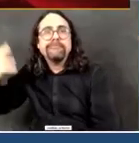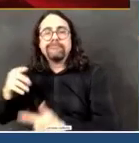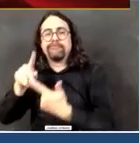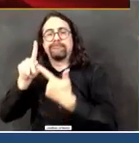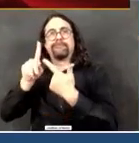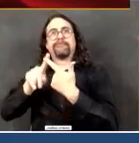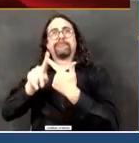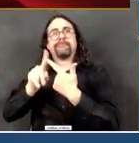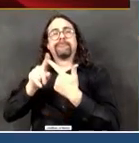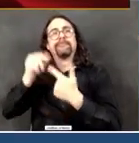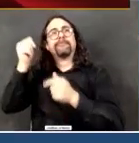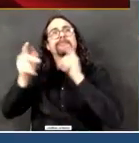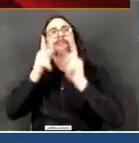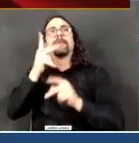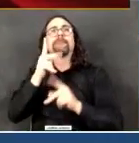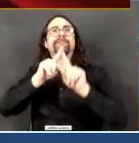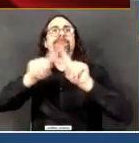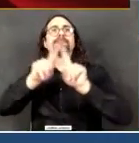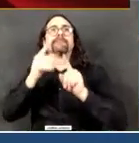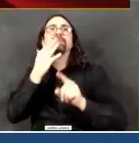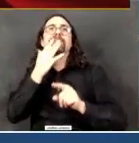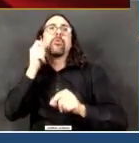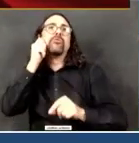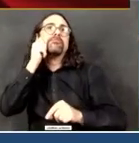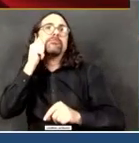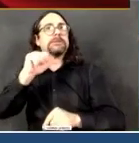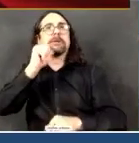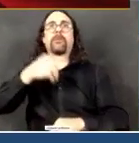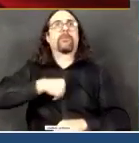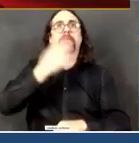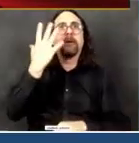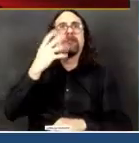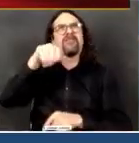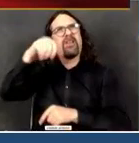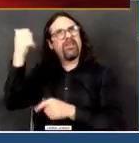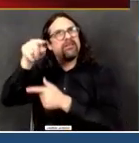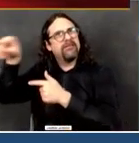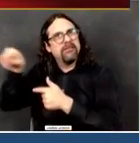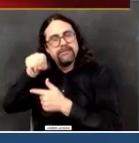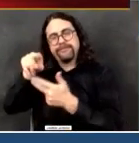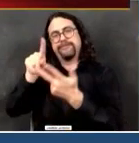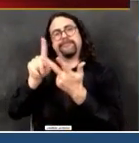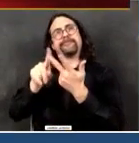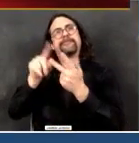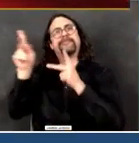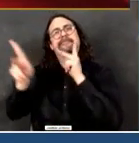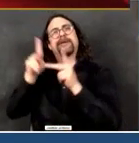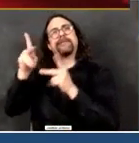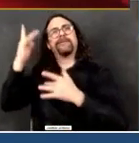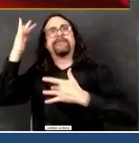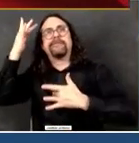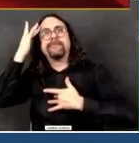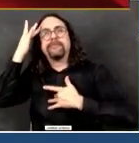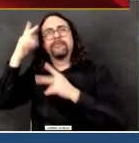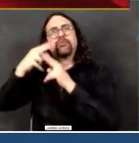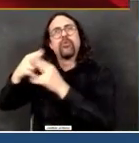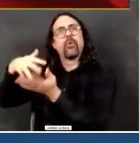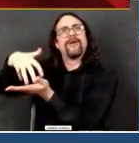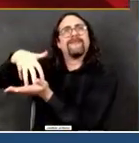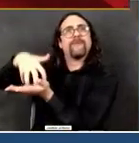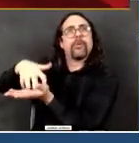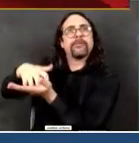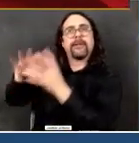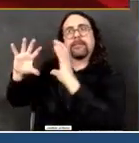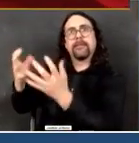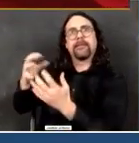We cannot accept this inequality. We have to attack it. We with every tool we have. So by the end of next week, we